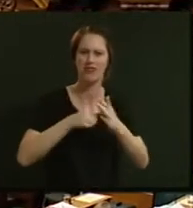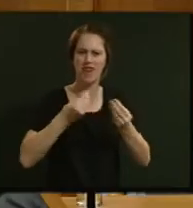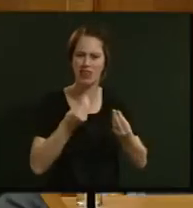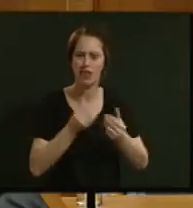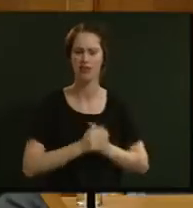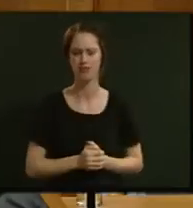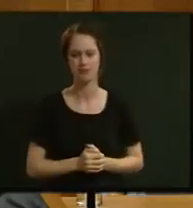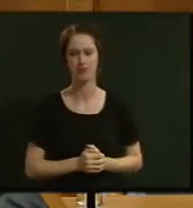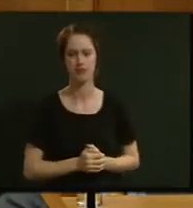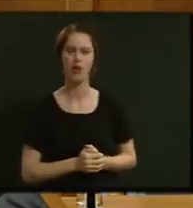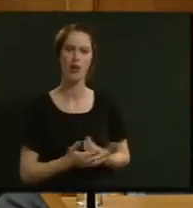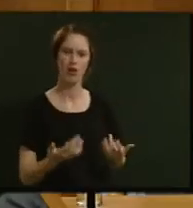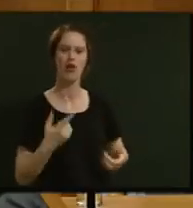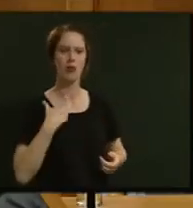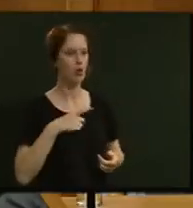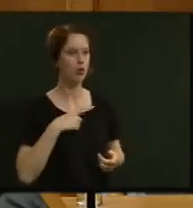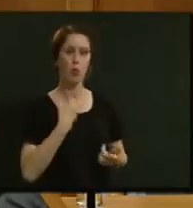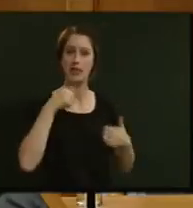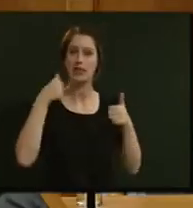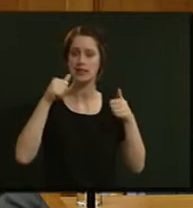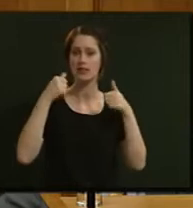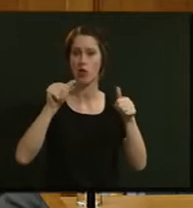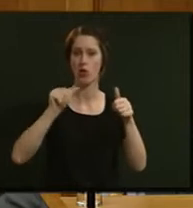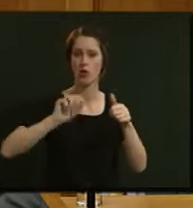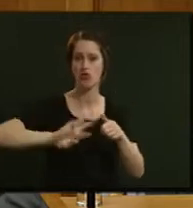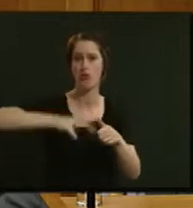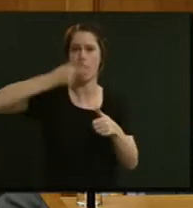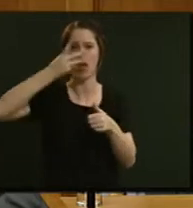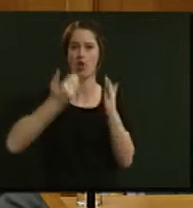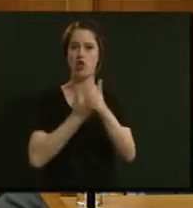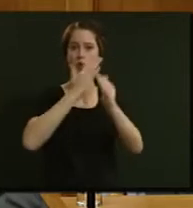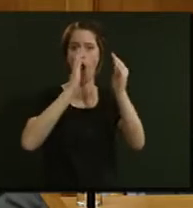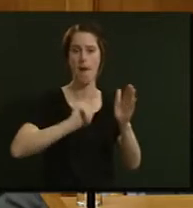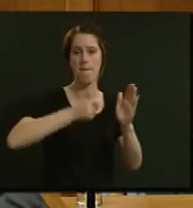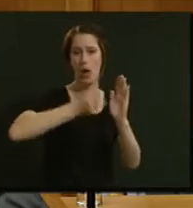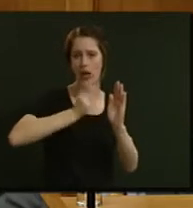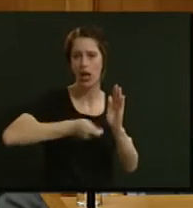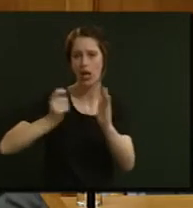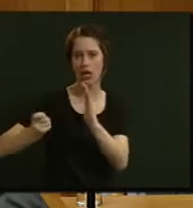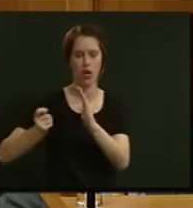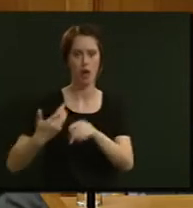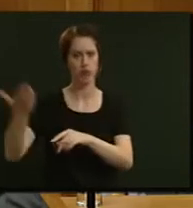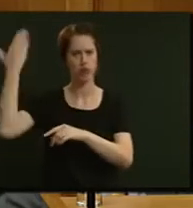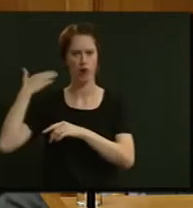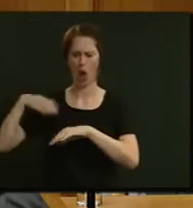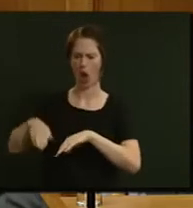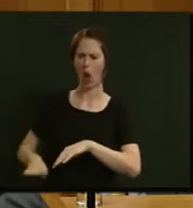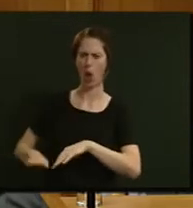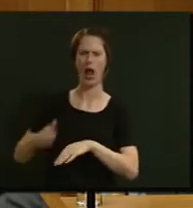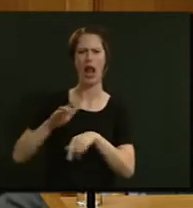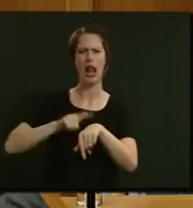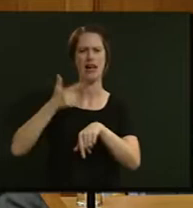Firstly, because we have been successful in trebling new home construction from the all-time low of late